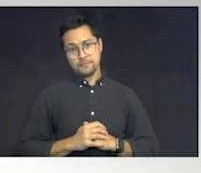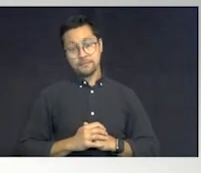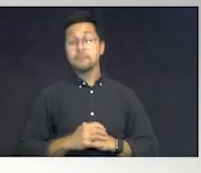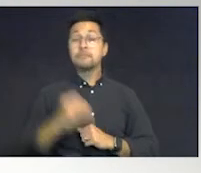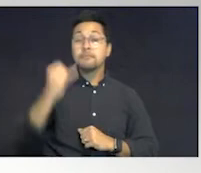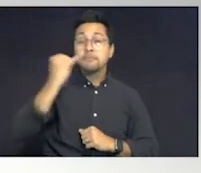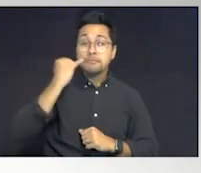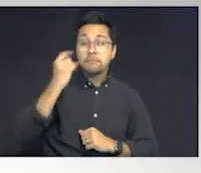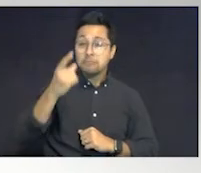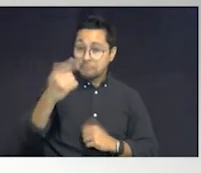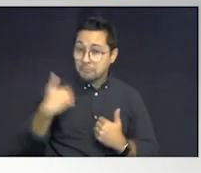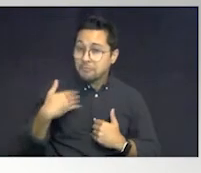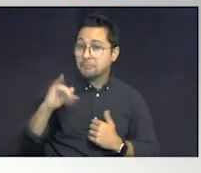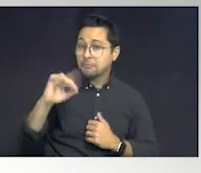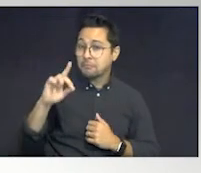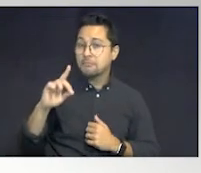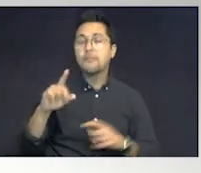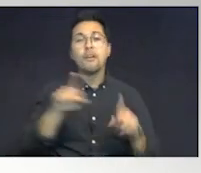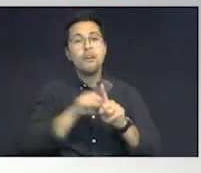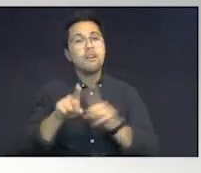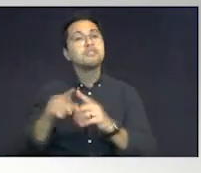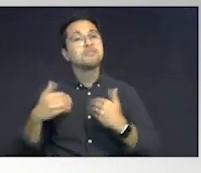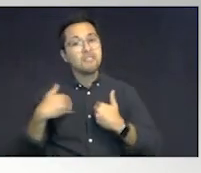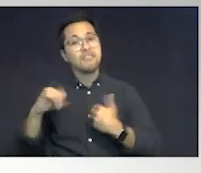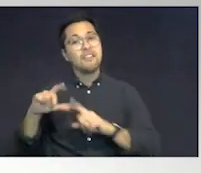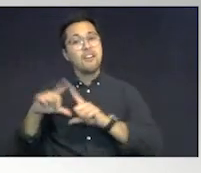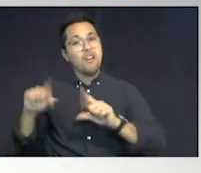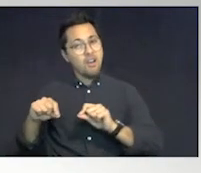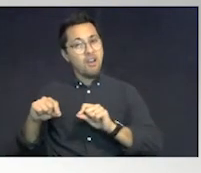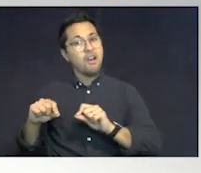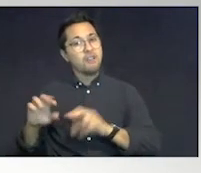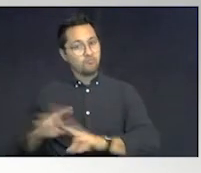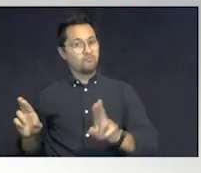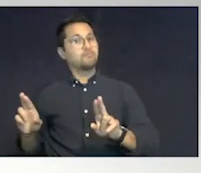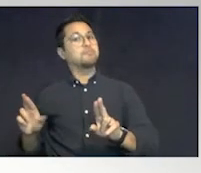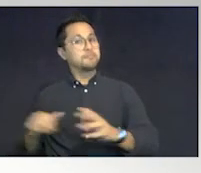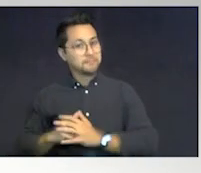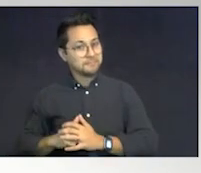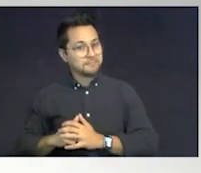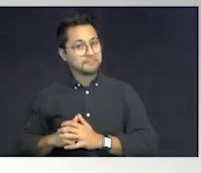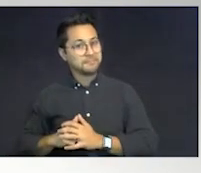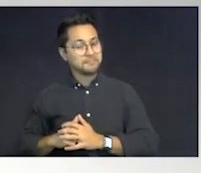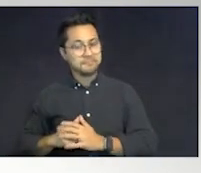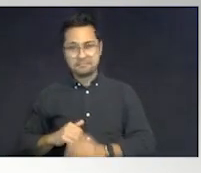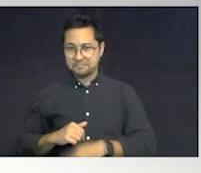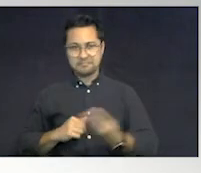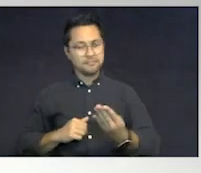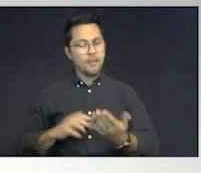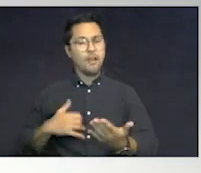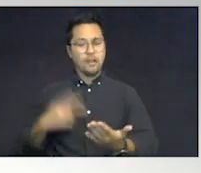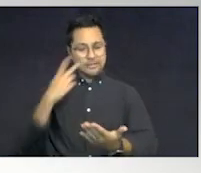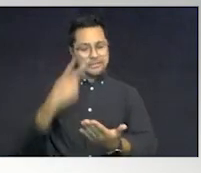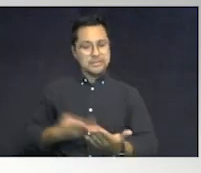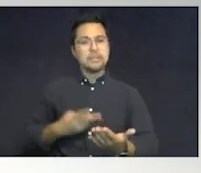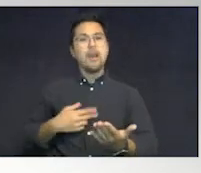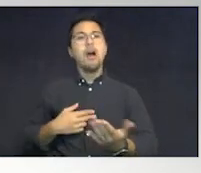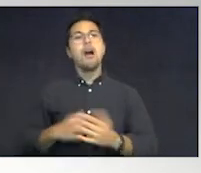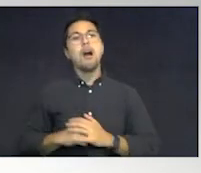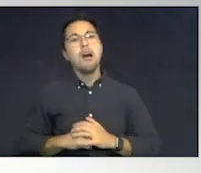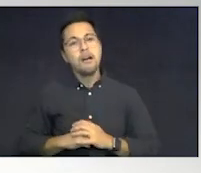If you have ID, you also have that card right behind it. Right? pull it. They'll see it. They'll pull it out.